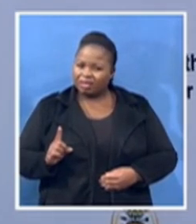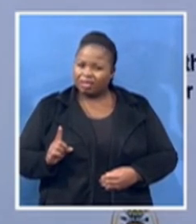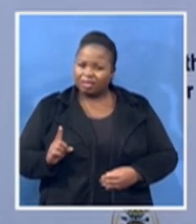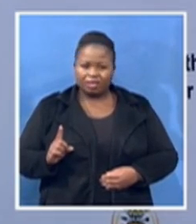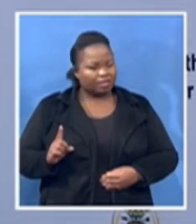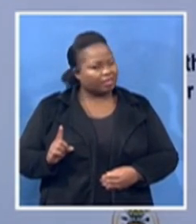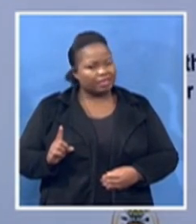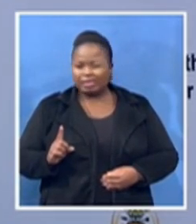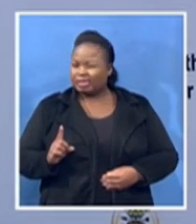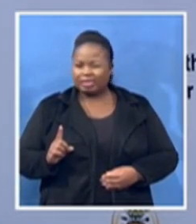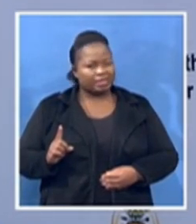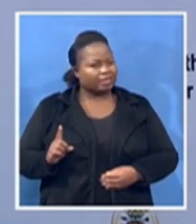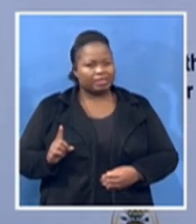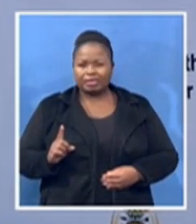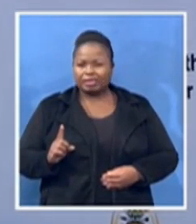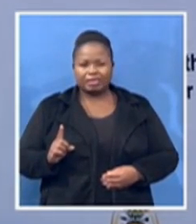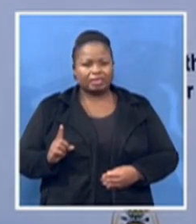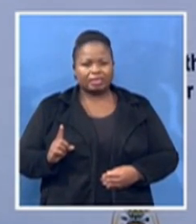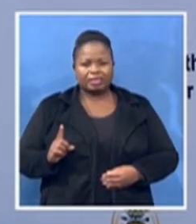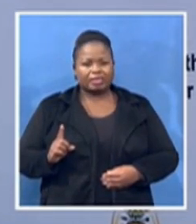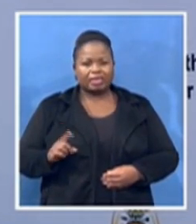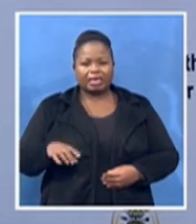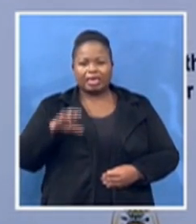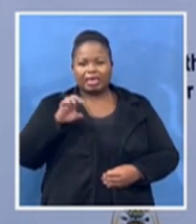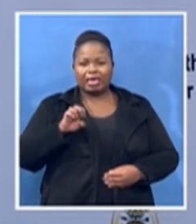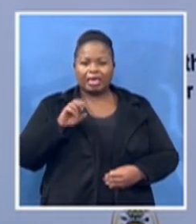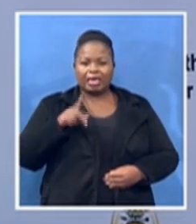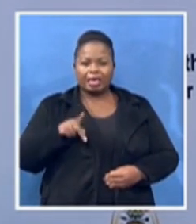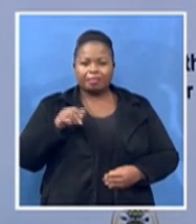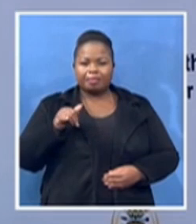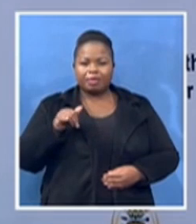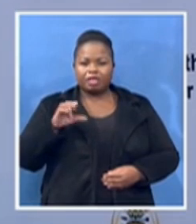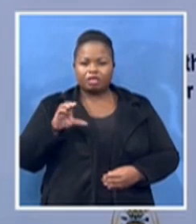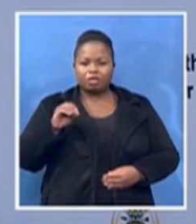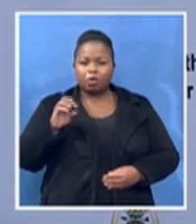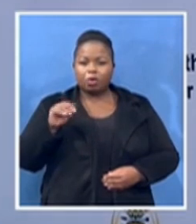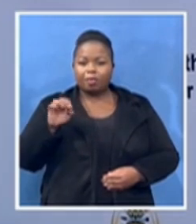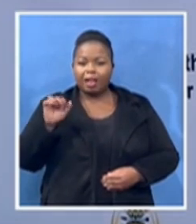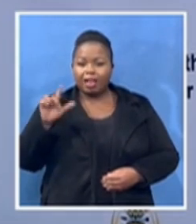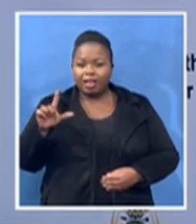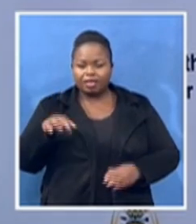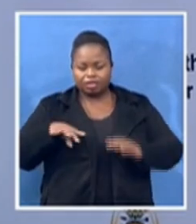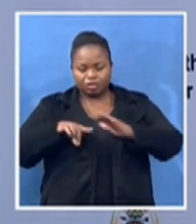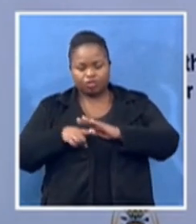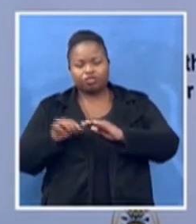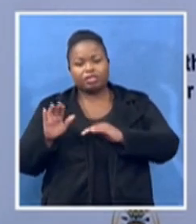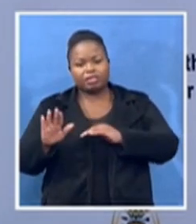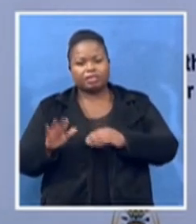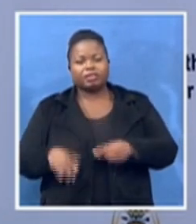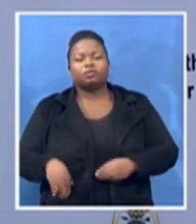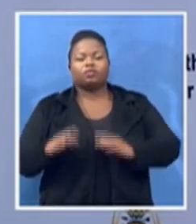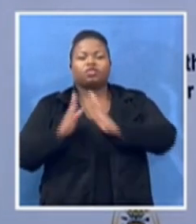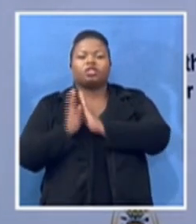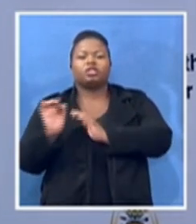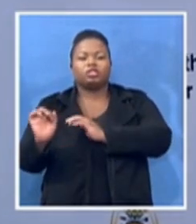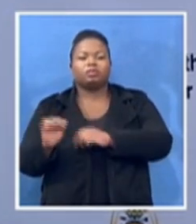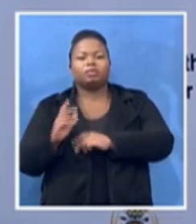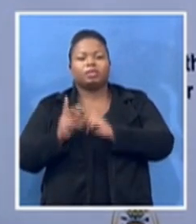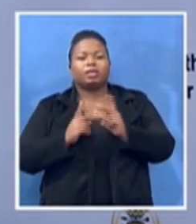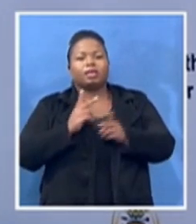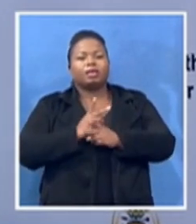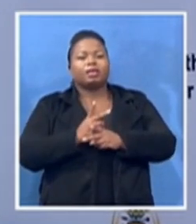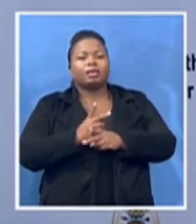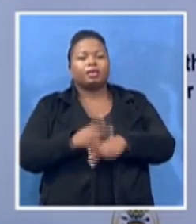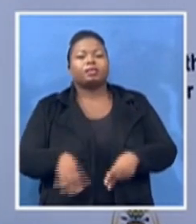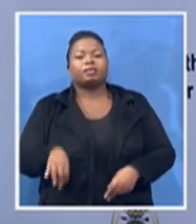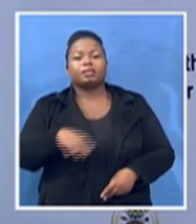District, the president of the Women's League. We saw also the president of the, of